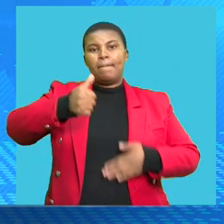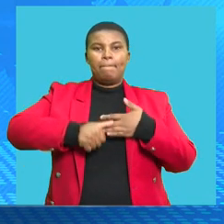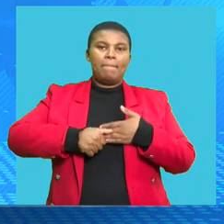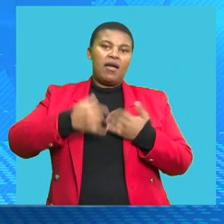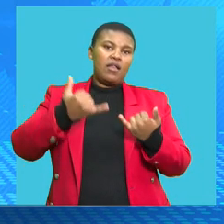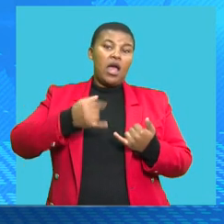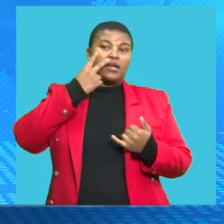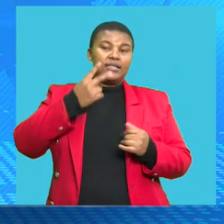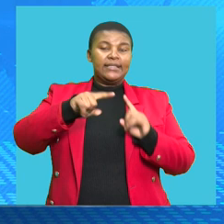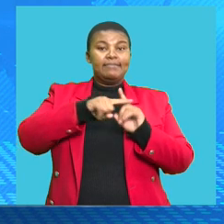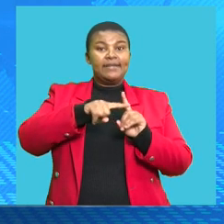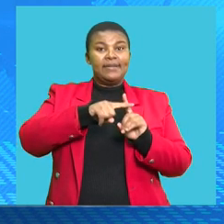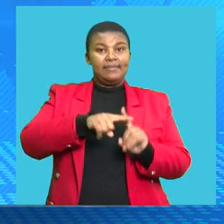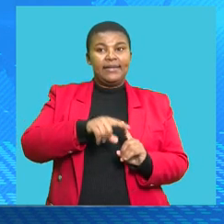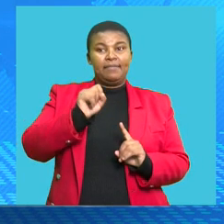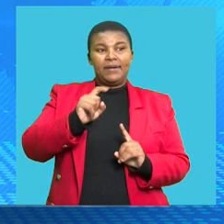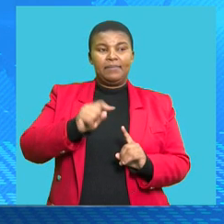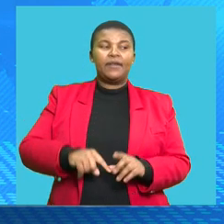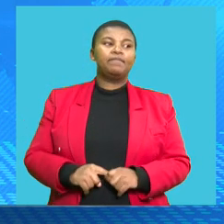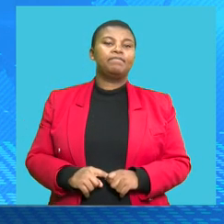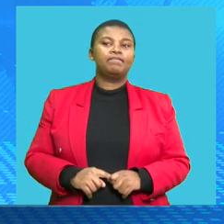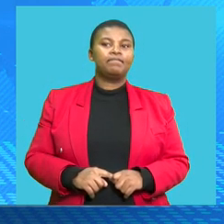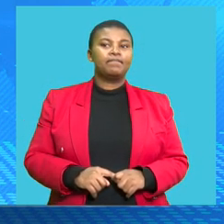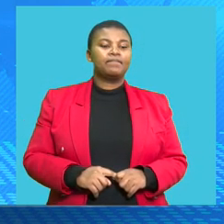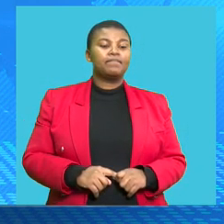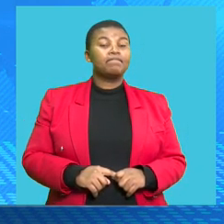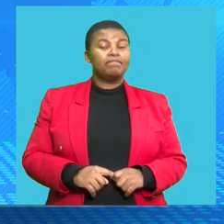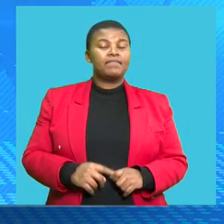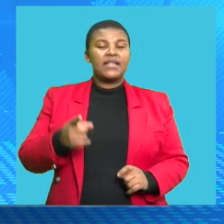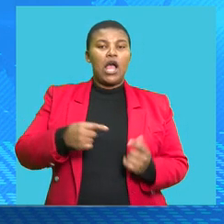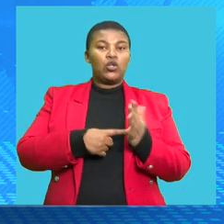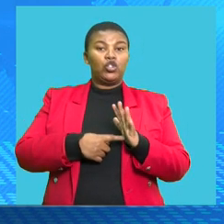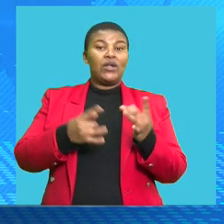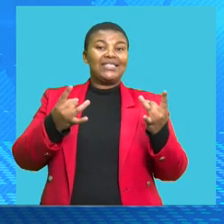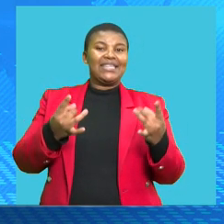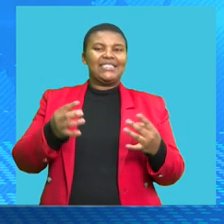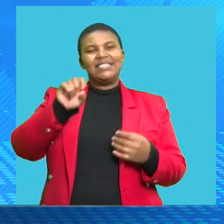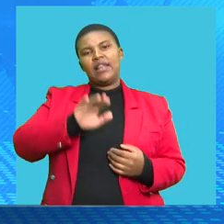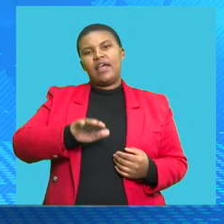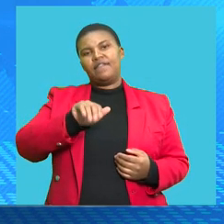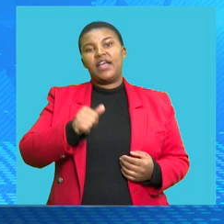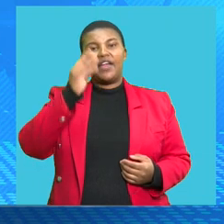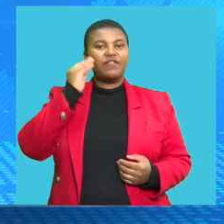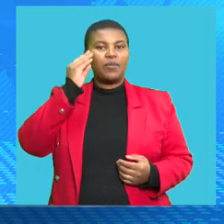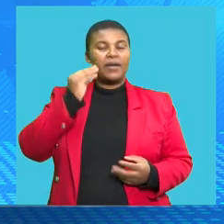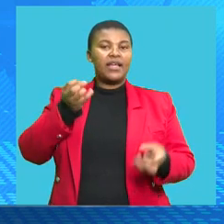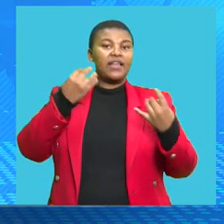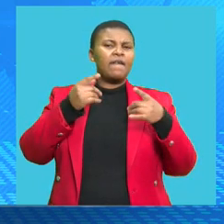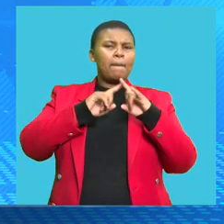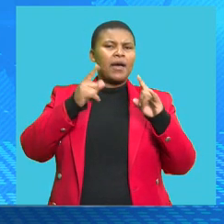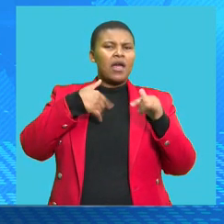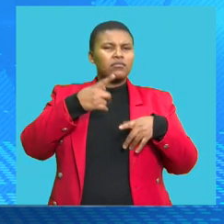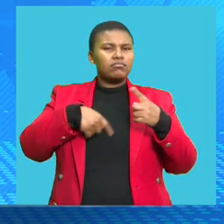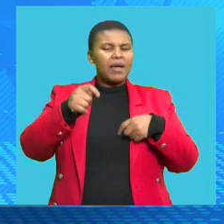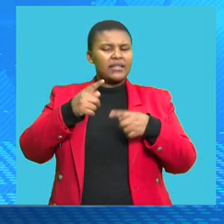of positive growth in real retail sales, according to the StatSSA data. However, the spending level